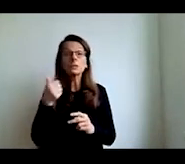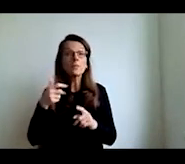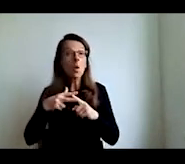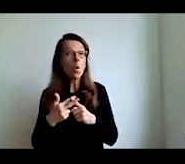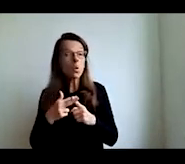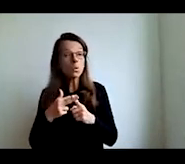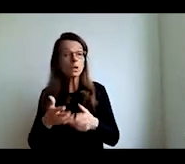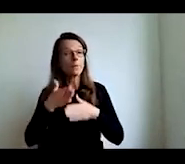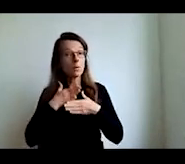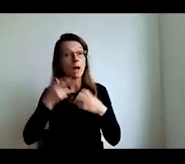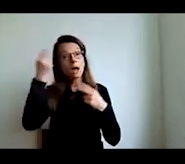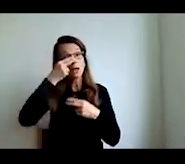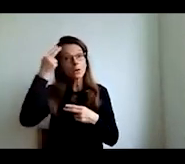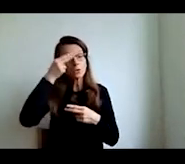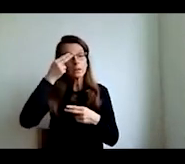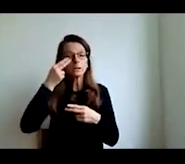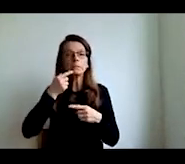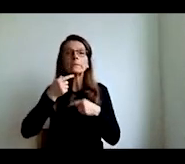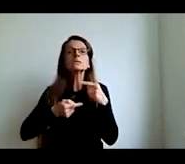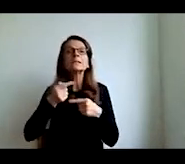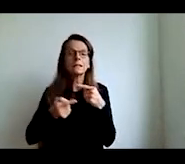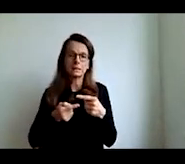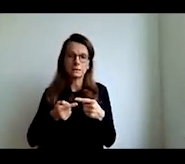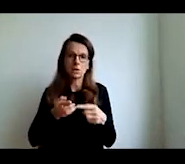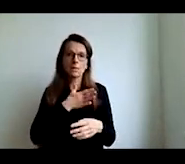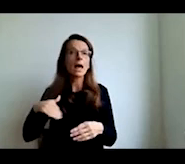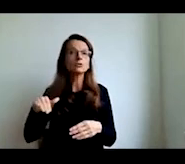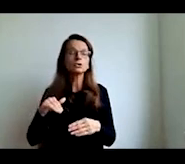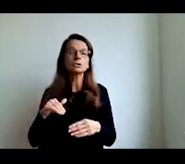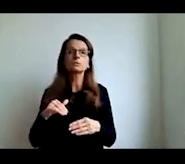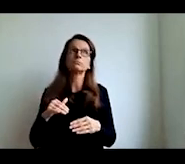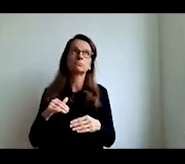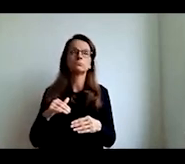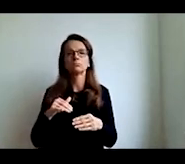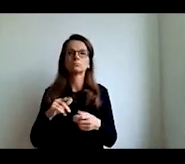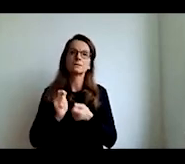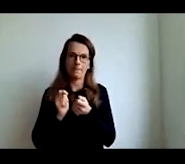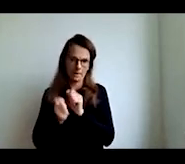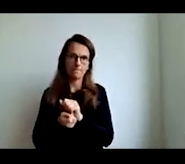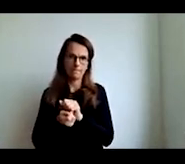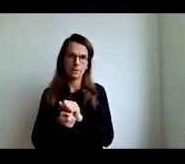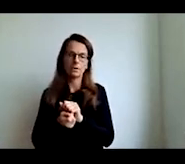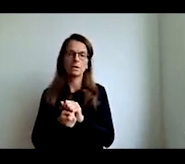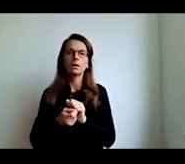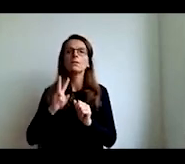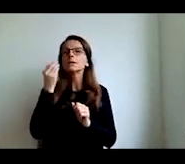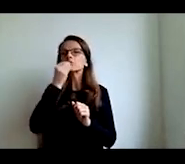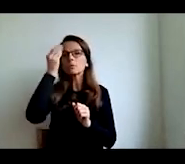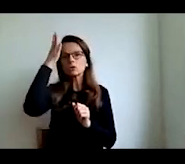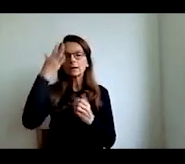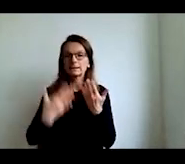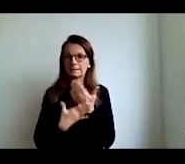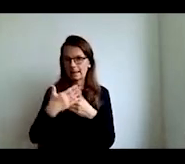know changes for the goals and functioning of education for the organizational structures for the education workforce and for public